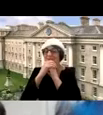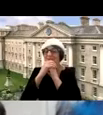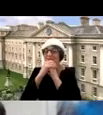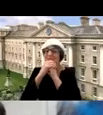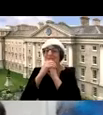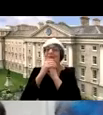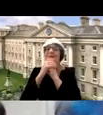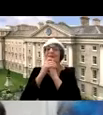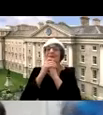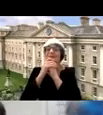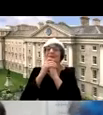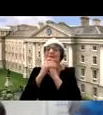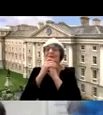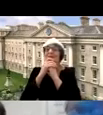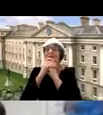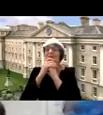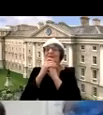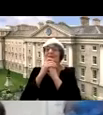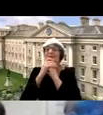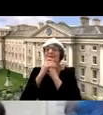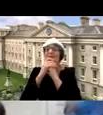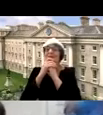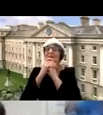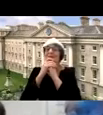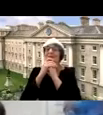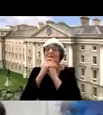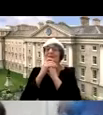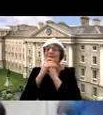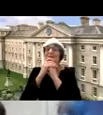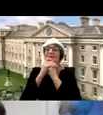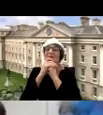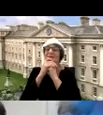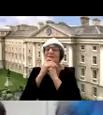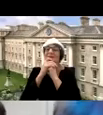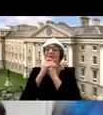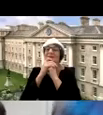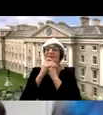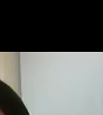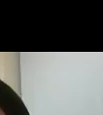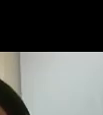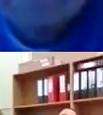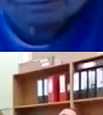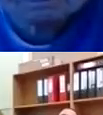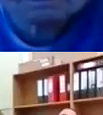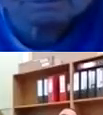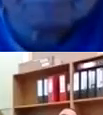mary who will introduce the next phase of the afternoon and and thanks again for asking me to speak to you